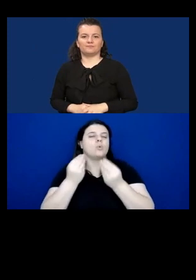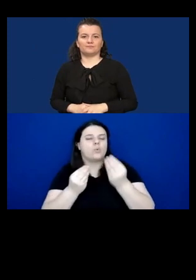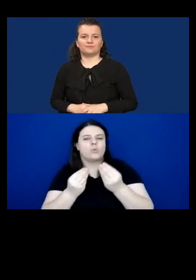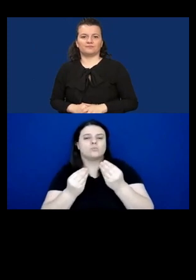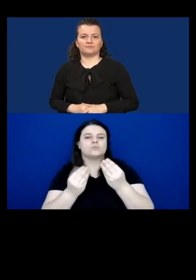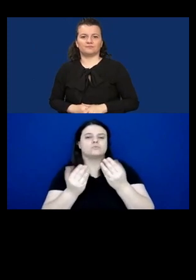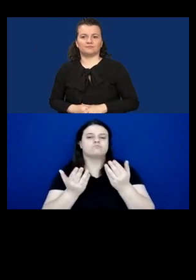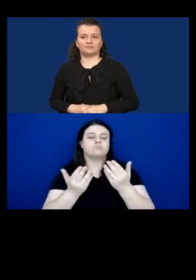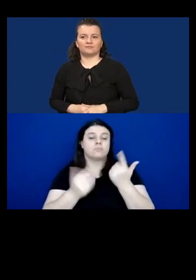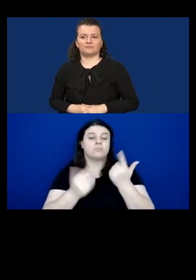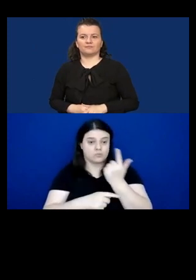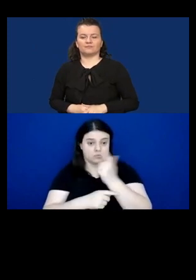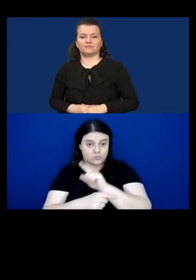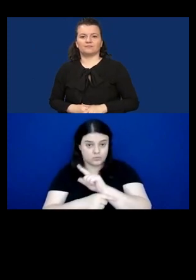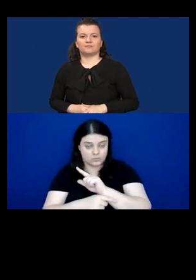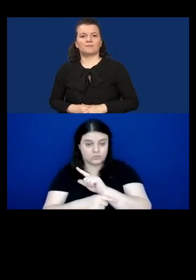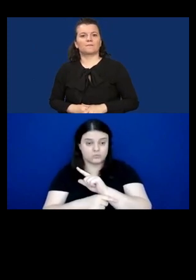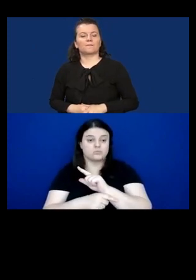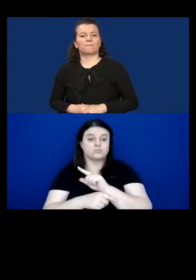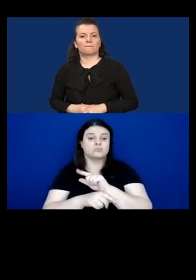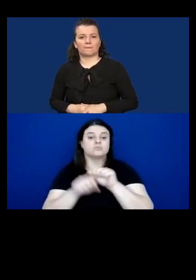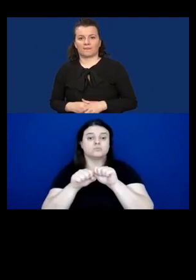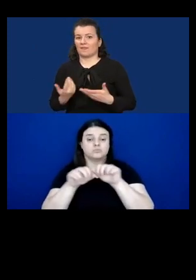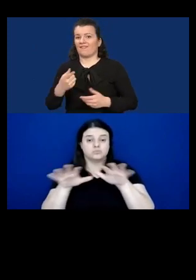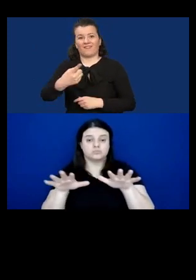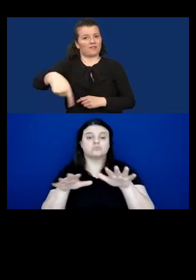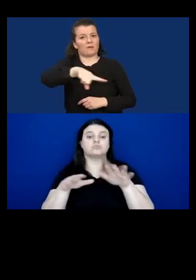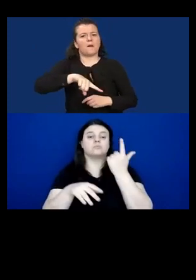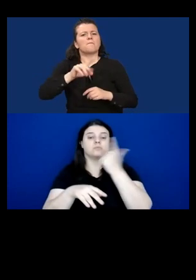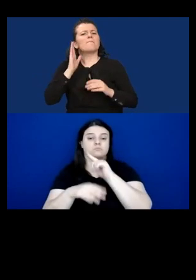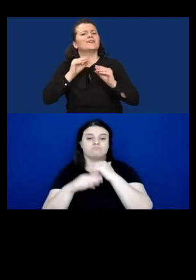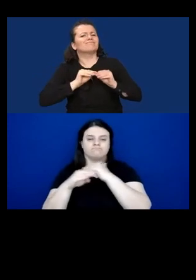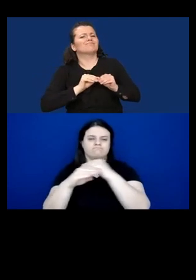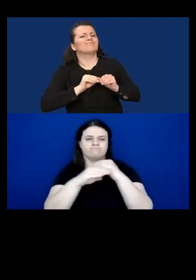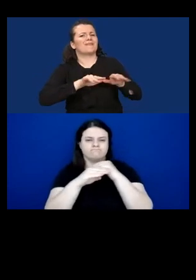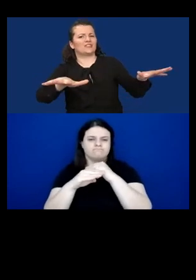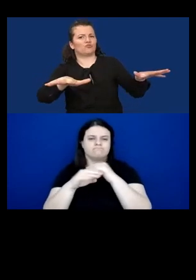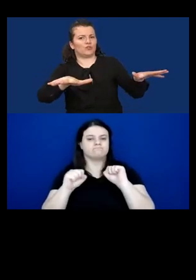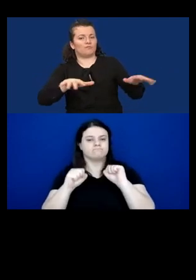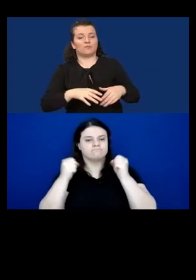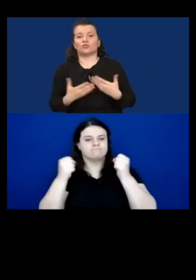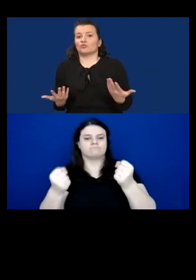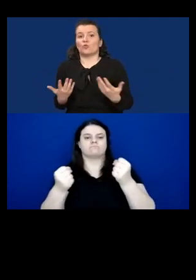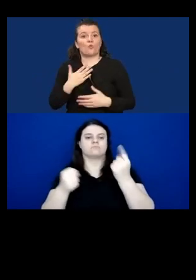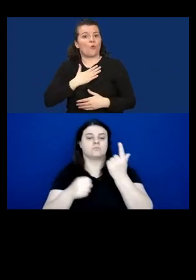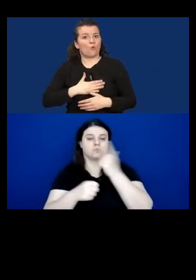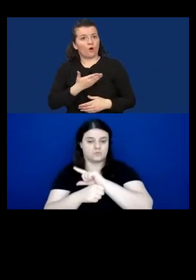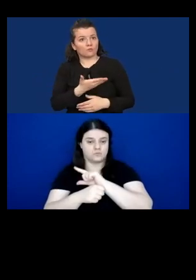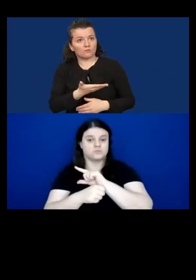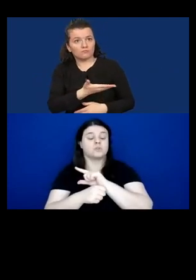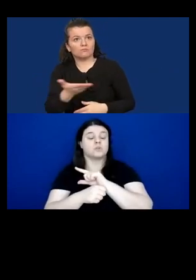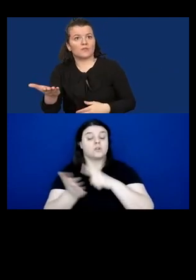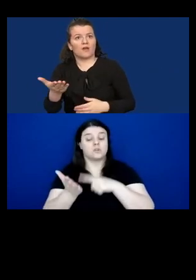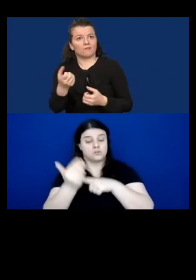to ensure universal coverage and sustainability of efforts. The potential of new technologies for